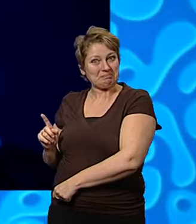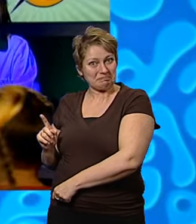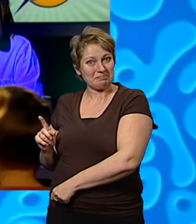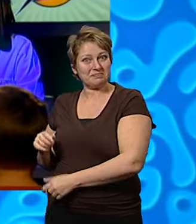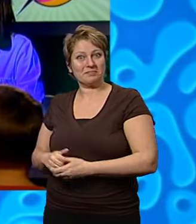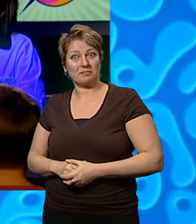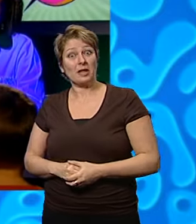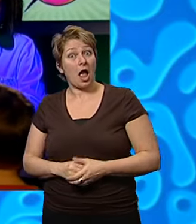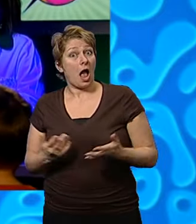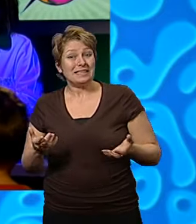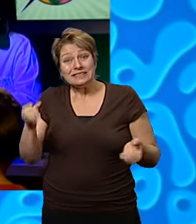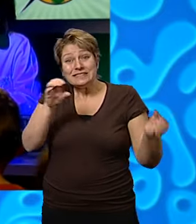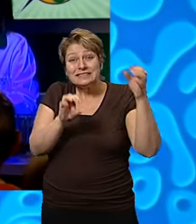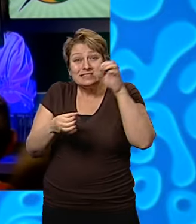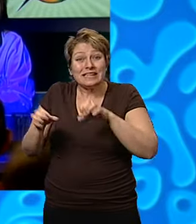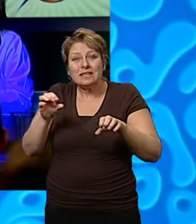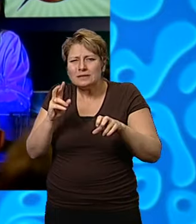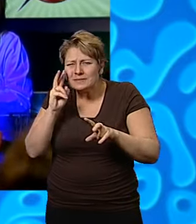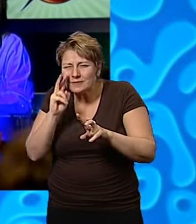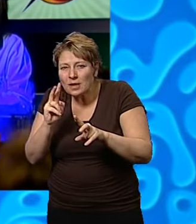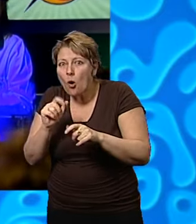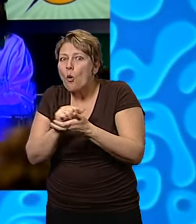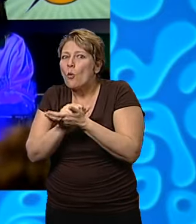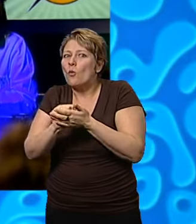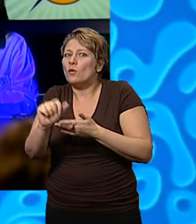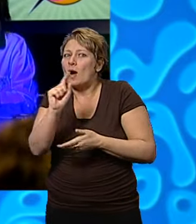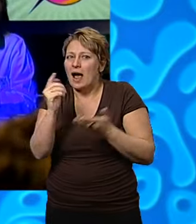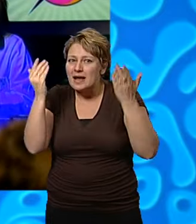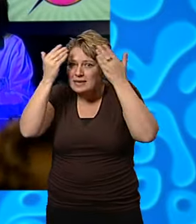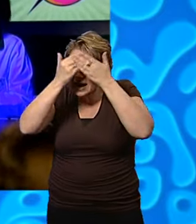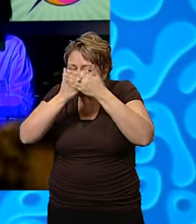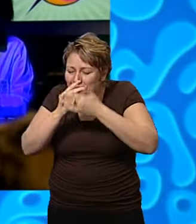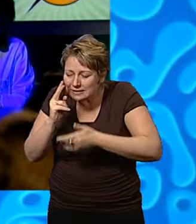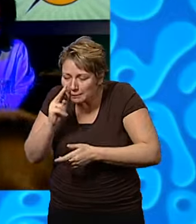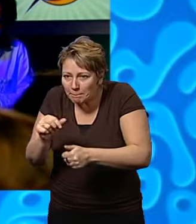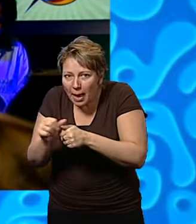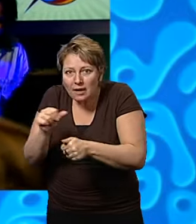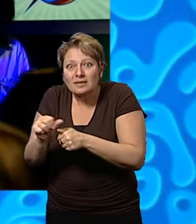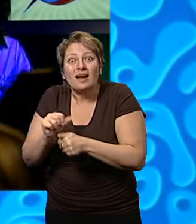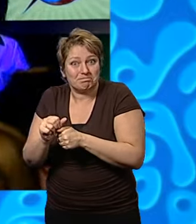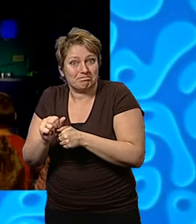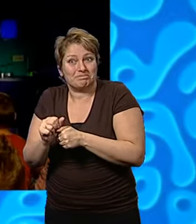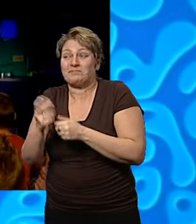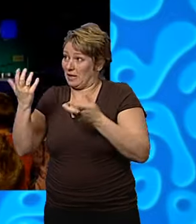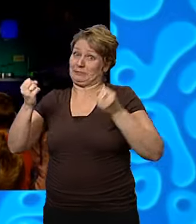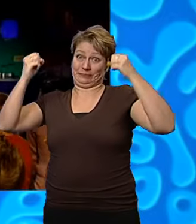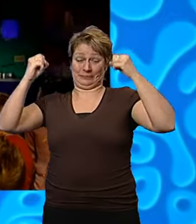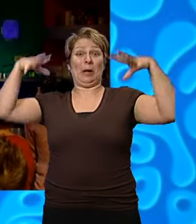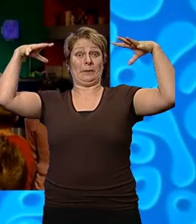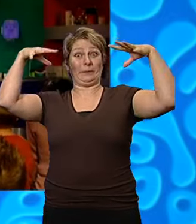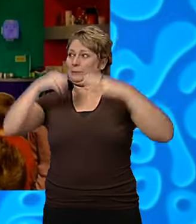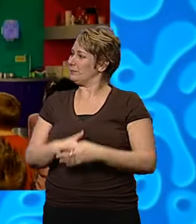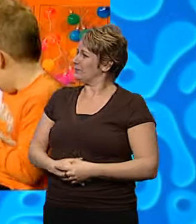even scientists who study them in the wild, they do it at night-time, because you can see them a lot better. Lights up, please!